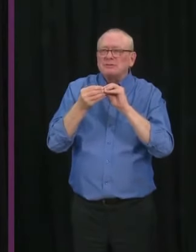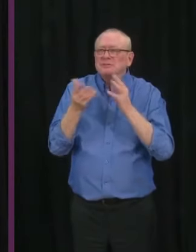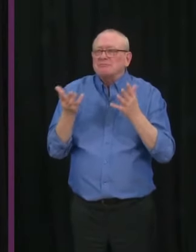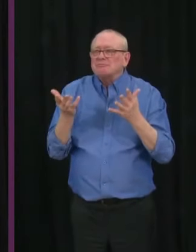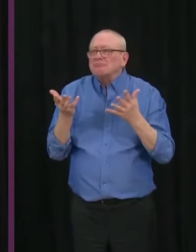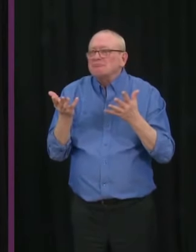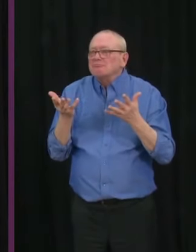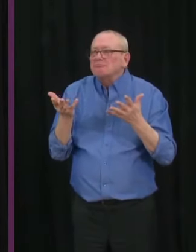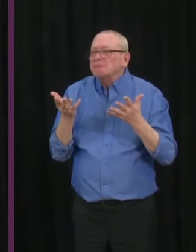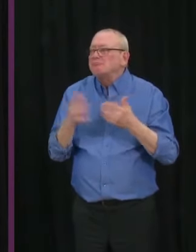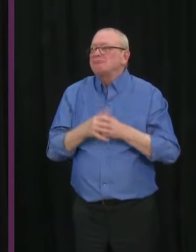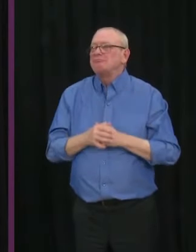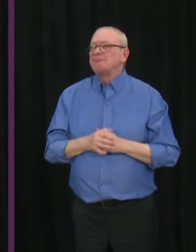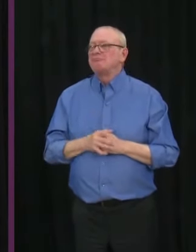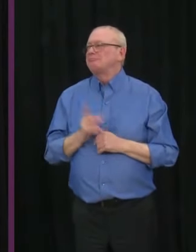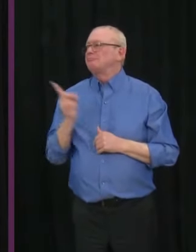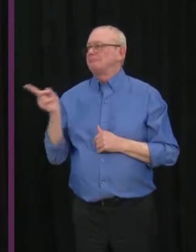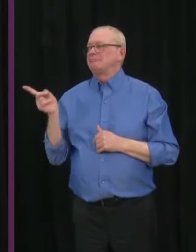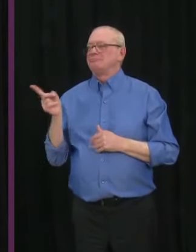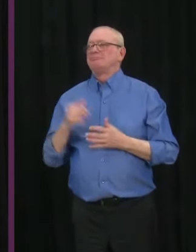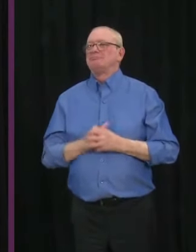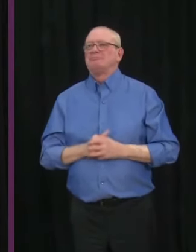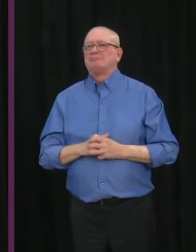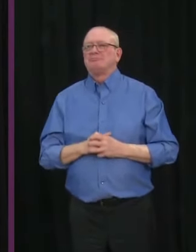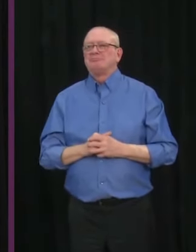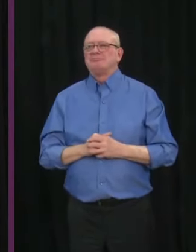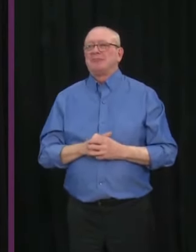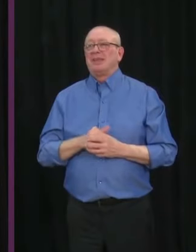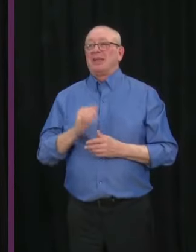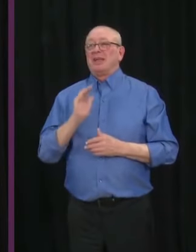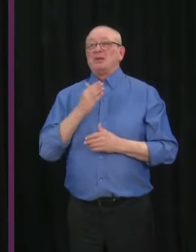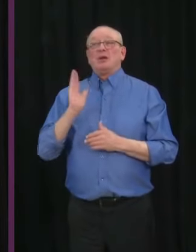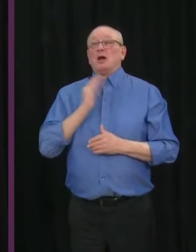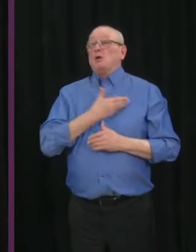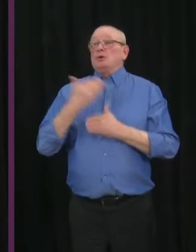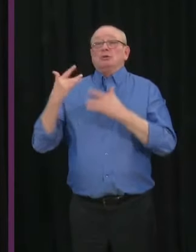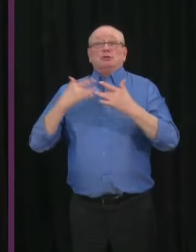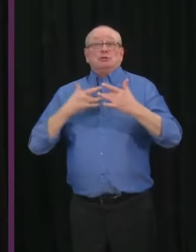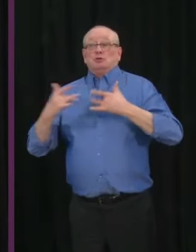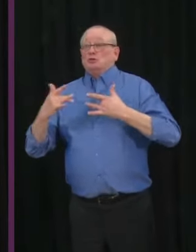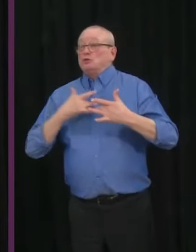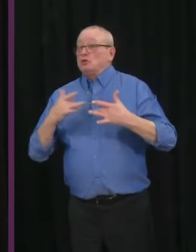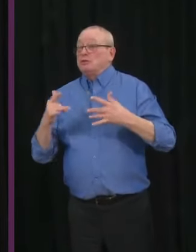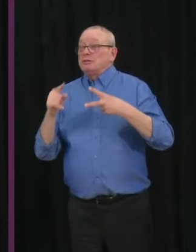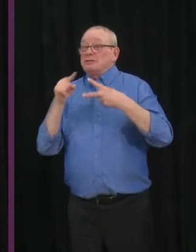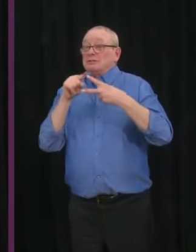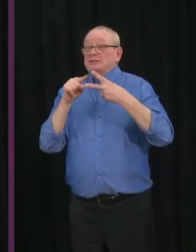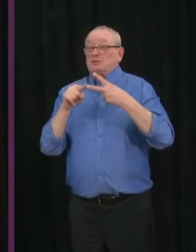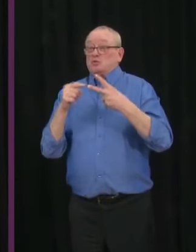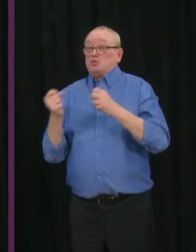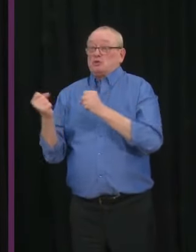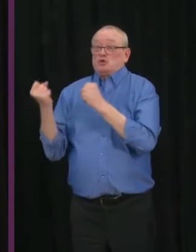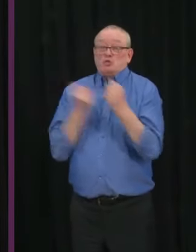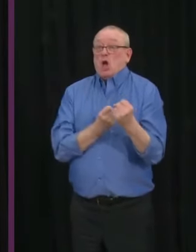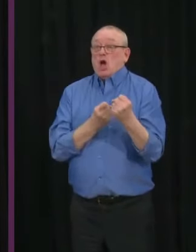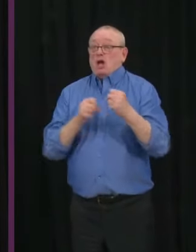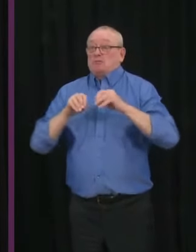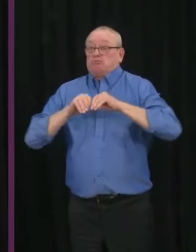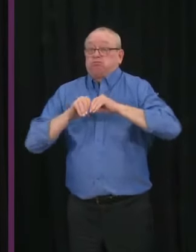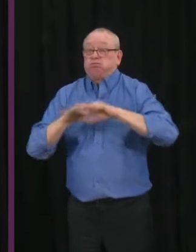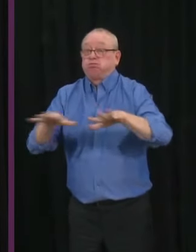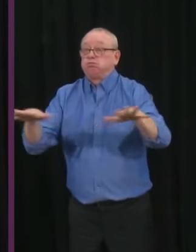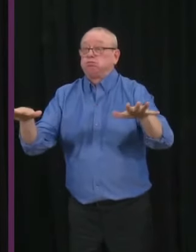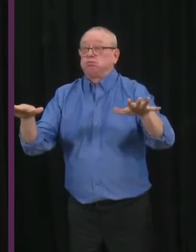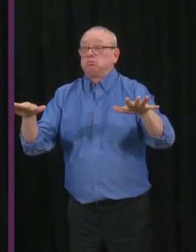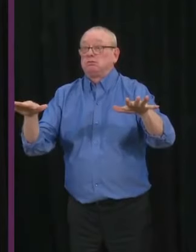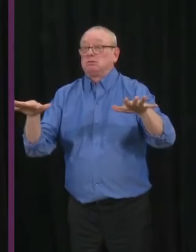The main concern with the variant is if it becomes established and begins to spread in the community. And all